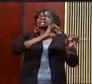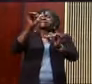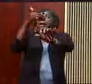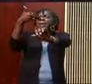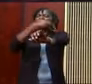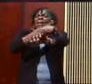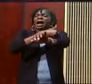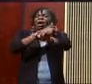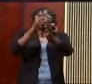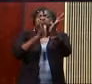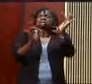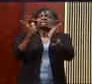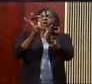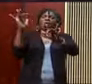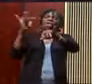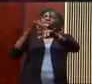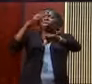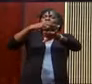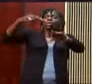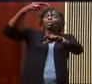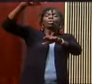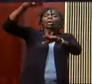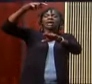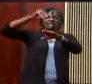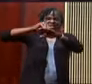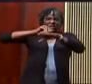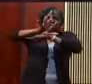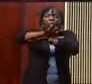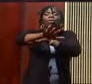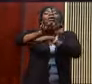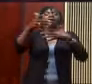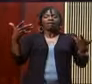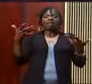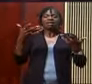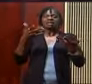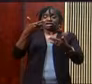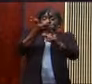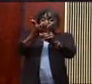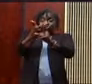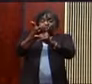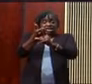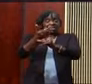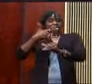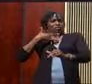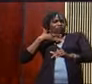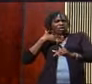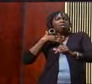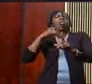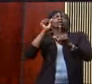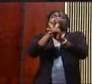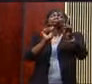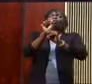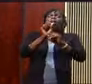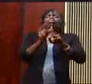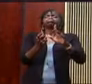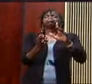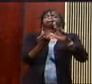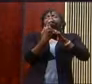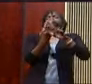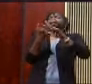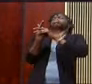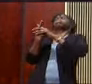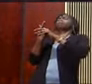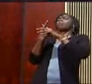alive in you. That's why when you get knocked down, you don't necessarily stay down, but you get